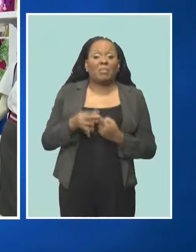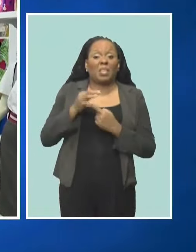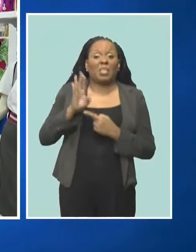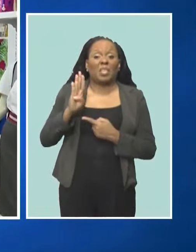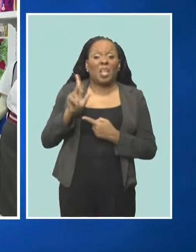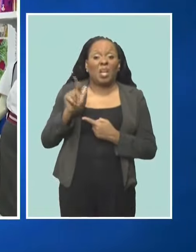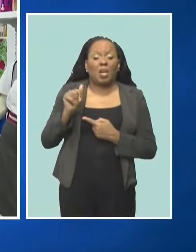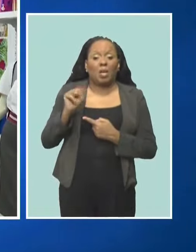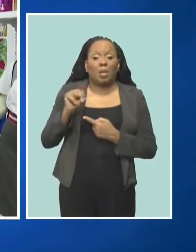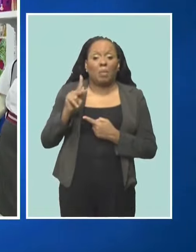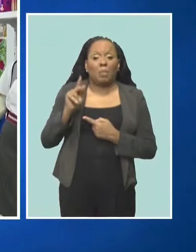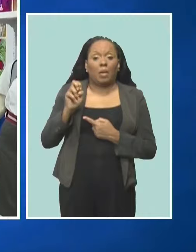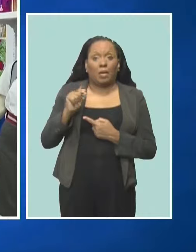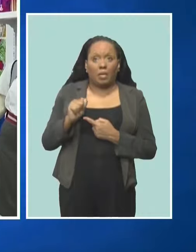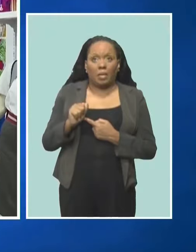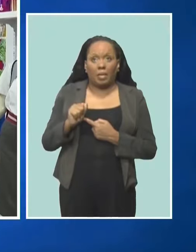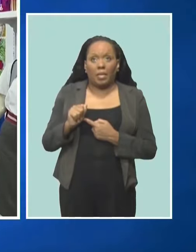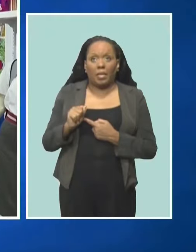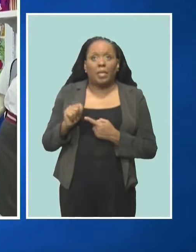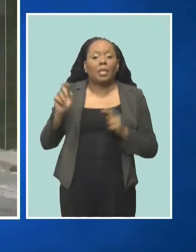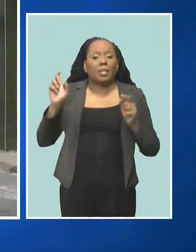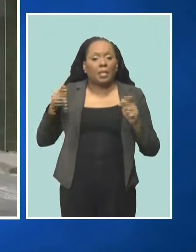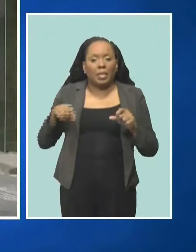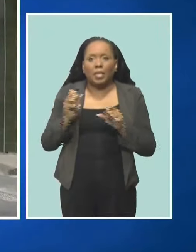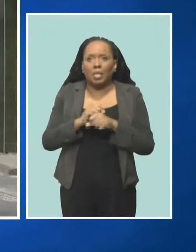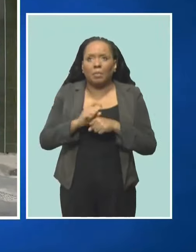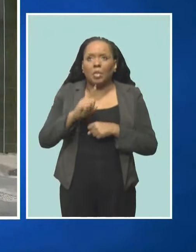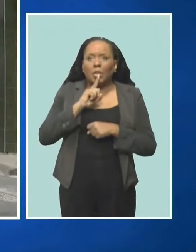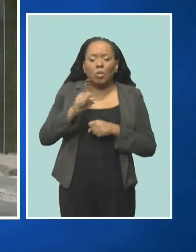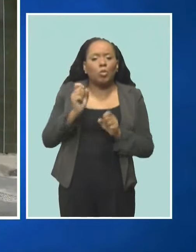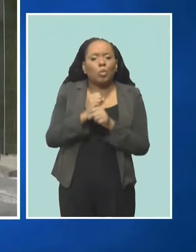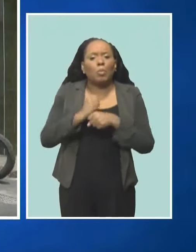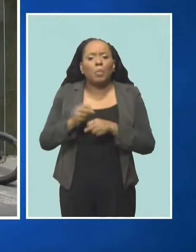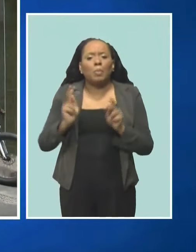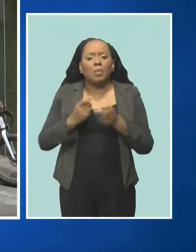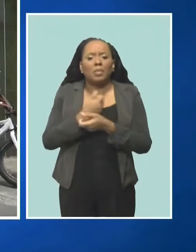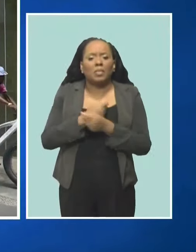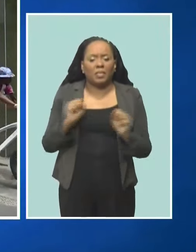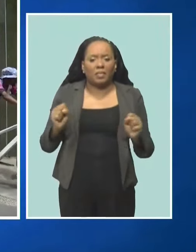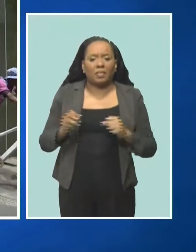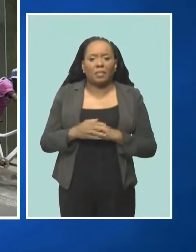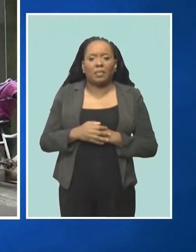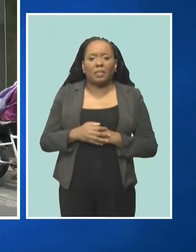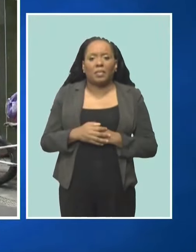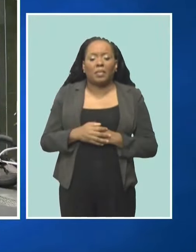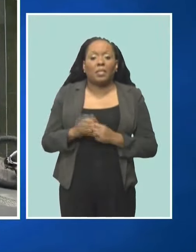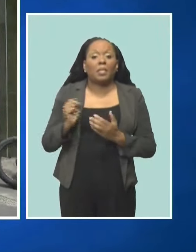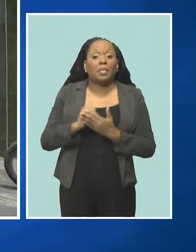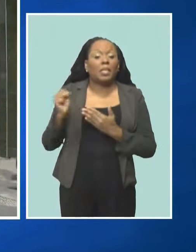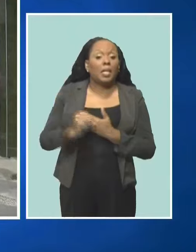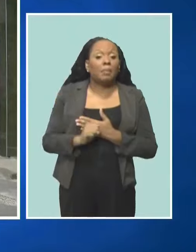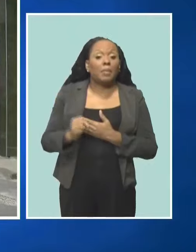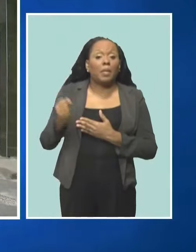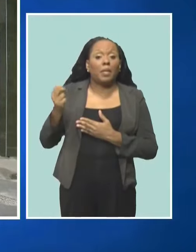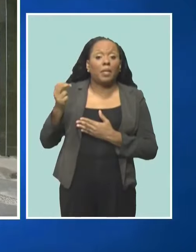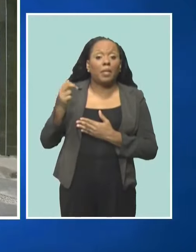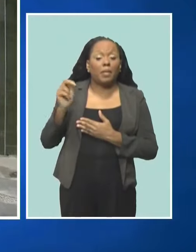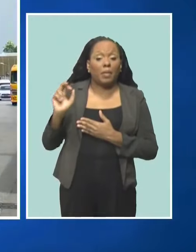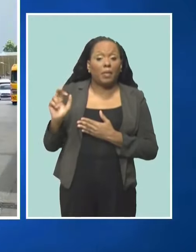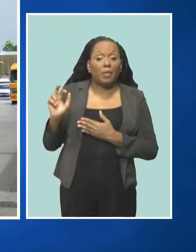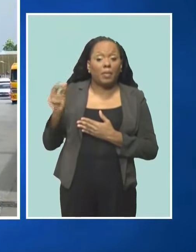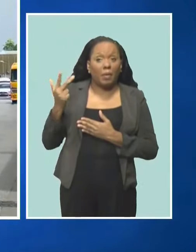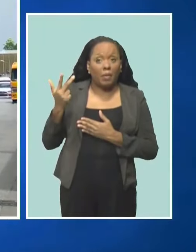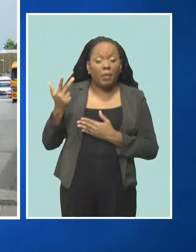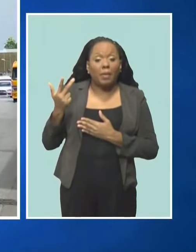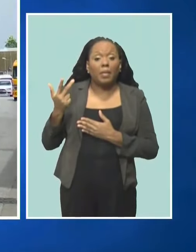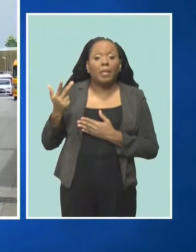and that's all you need, enough to get them out through the store. September 3rd marked 14 years since six young women perished in a fire